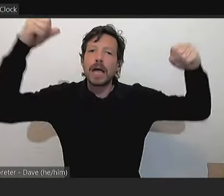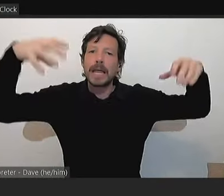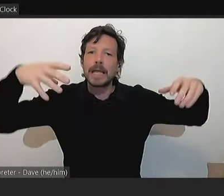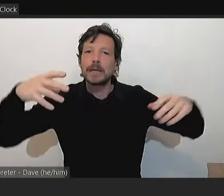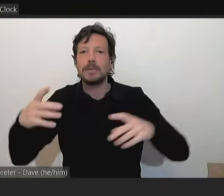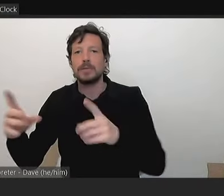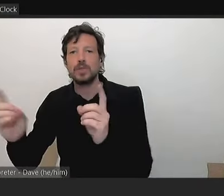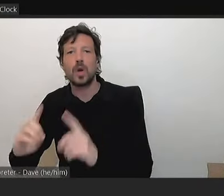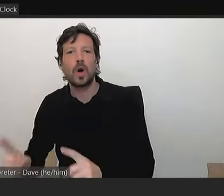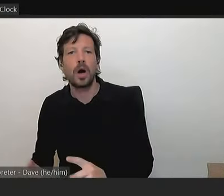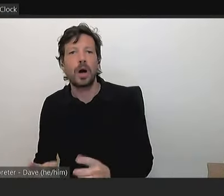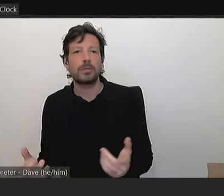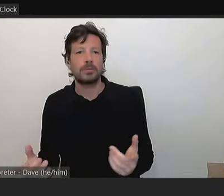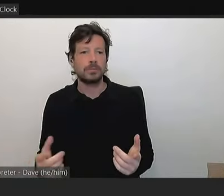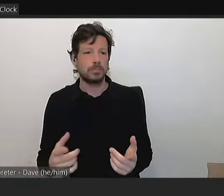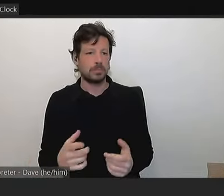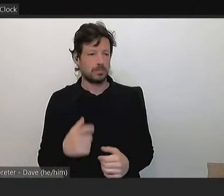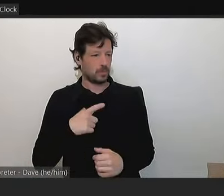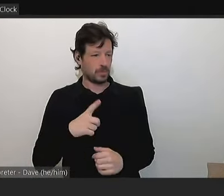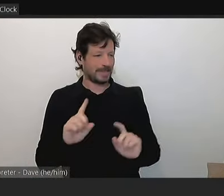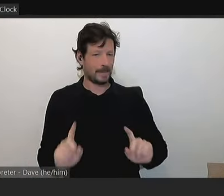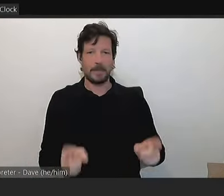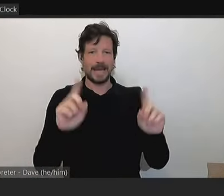an immediate safety concern?